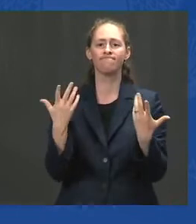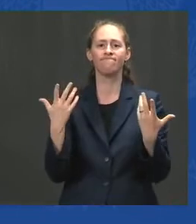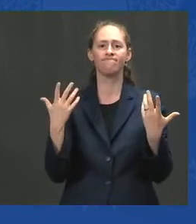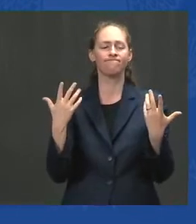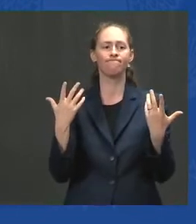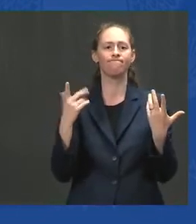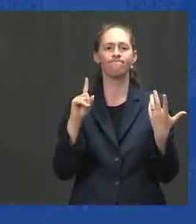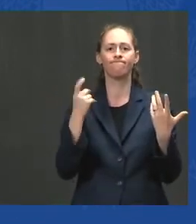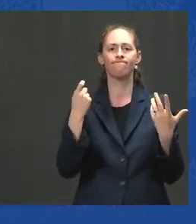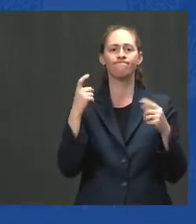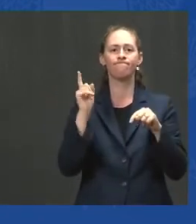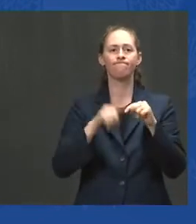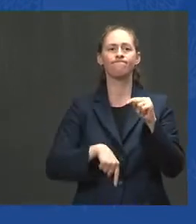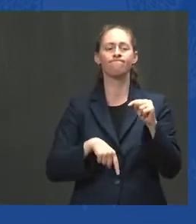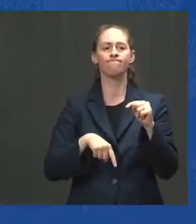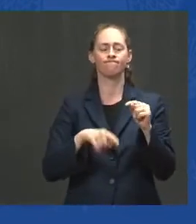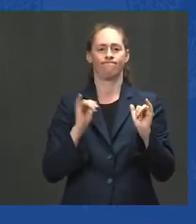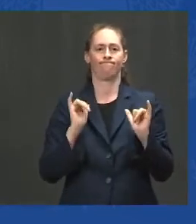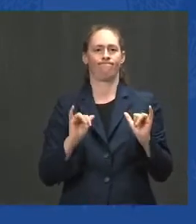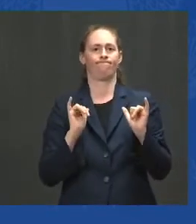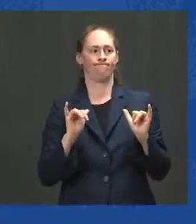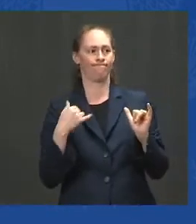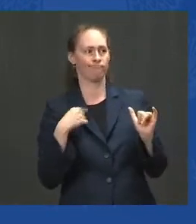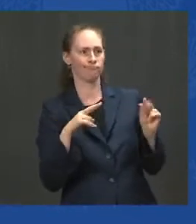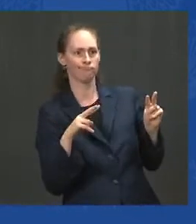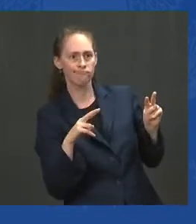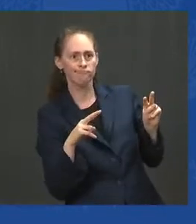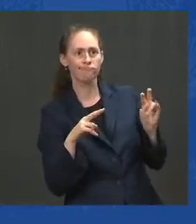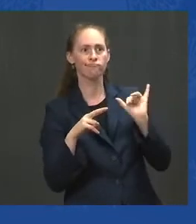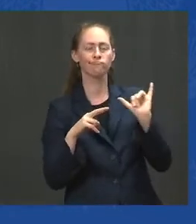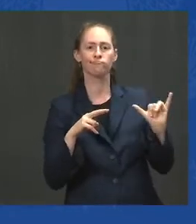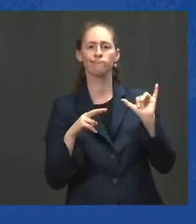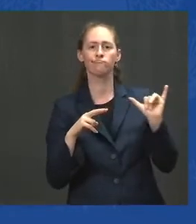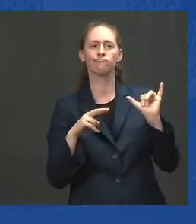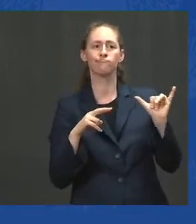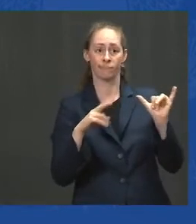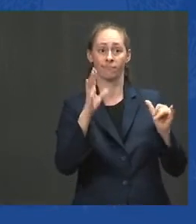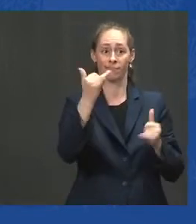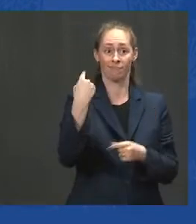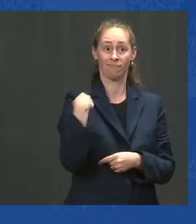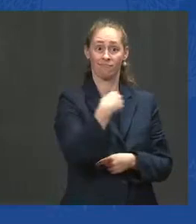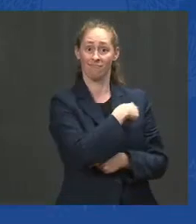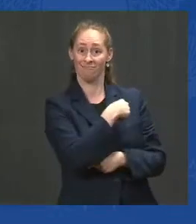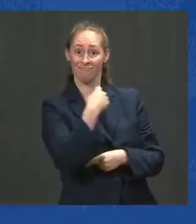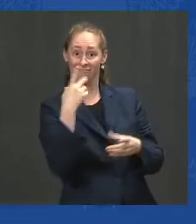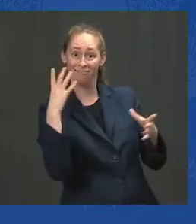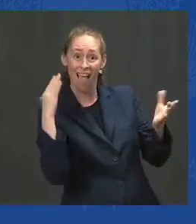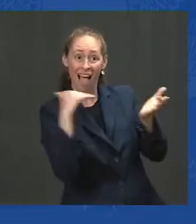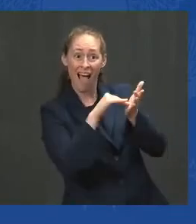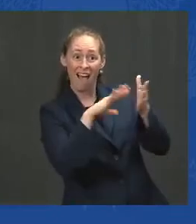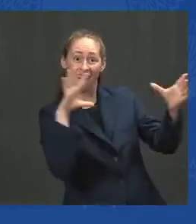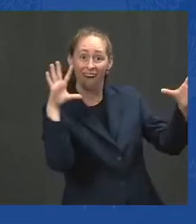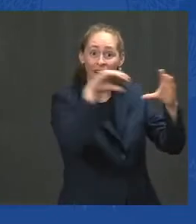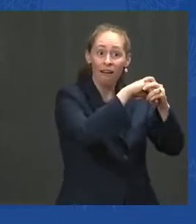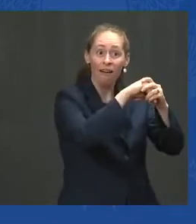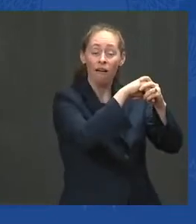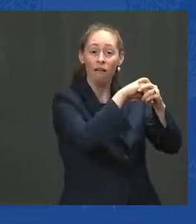reinforced that ending U.S. military involvement in Afghanistan now was the right decision.